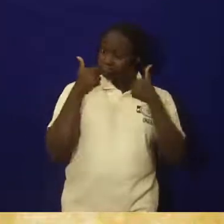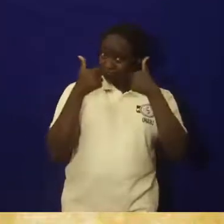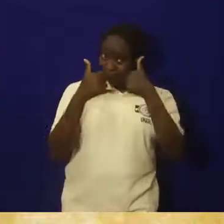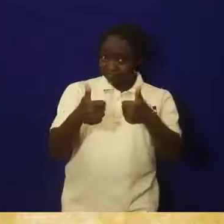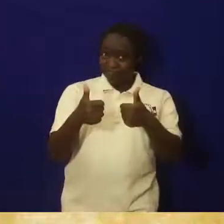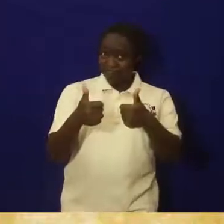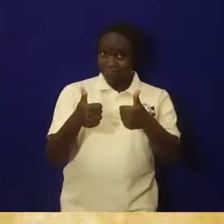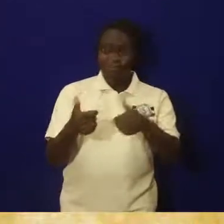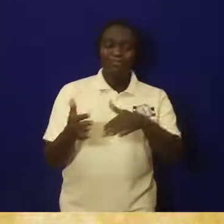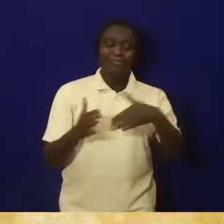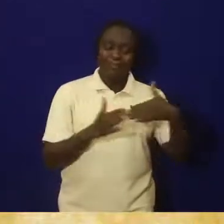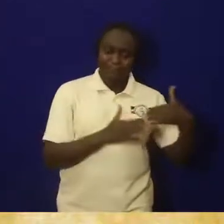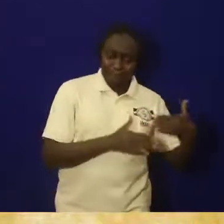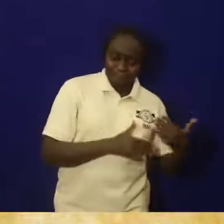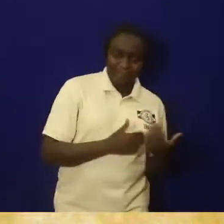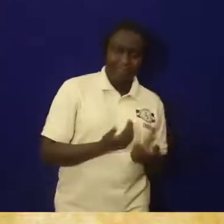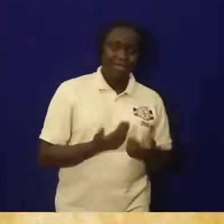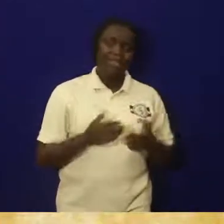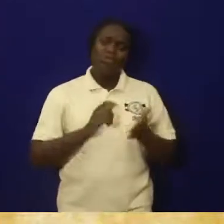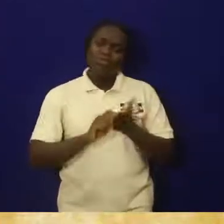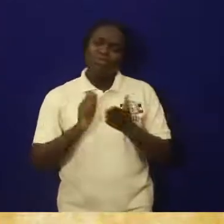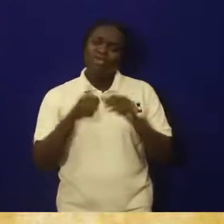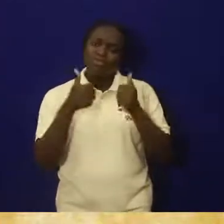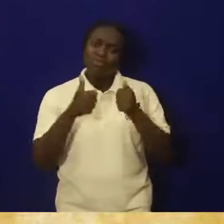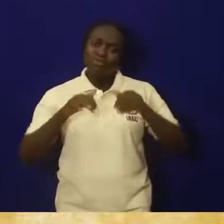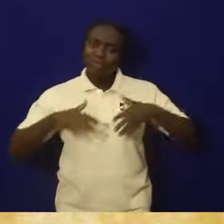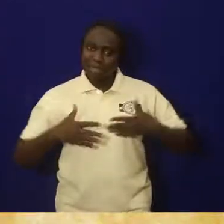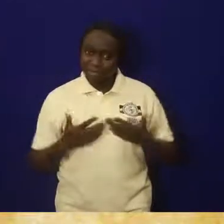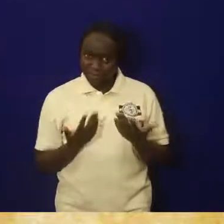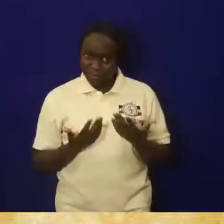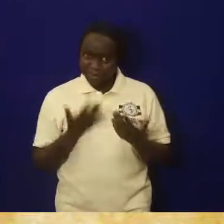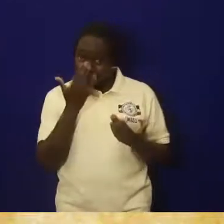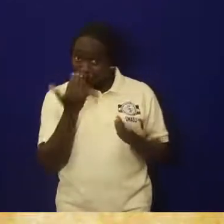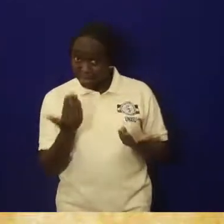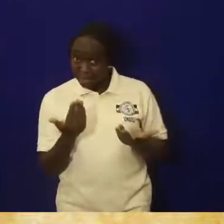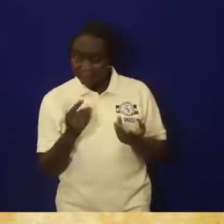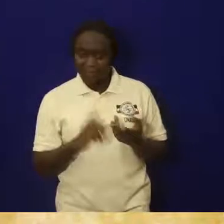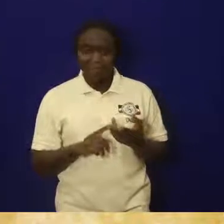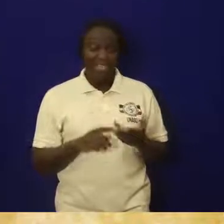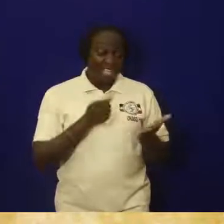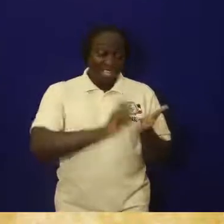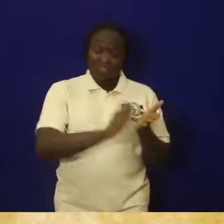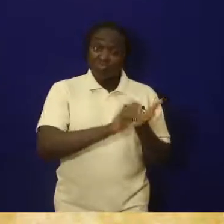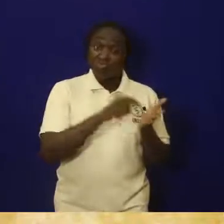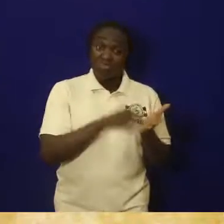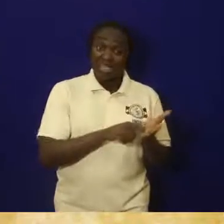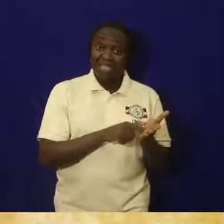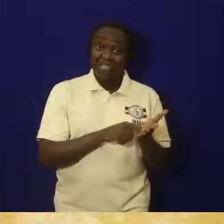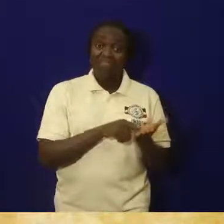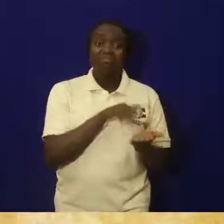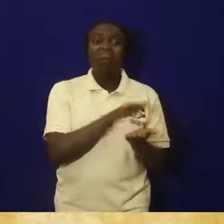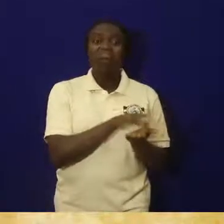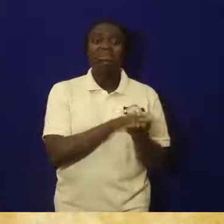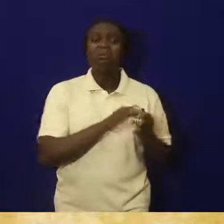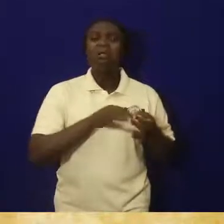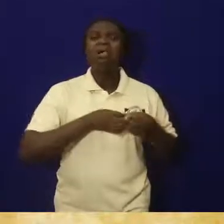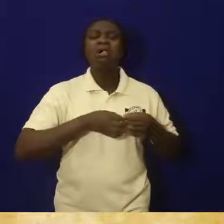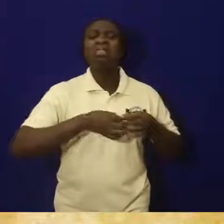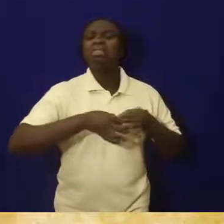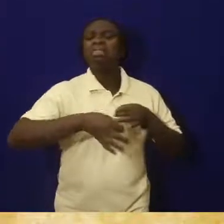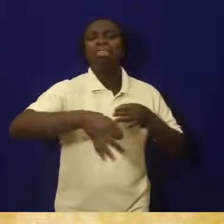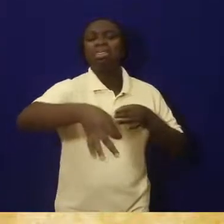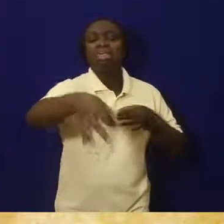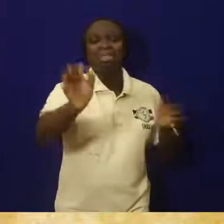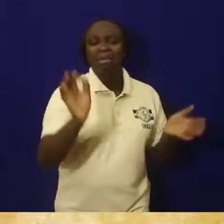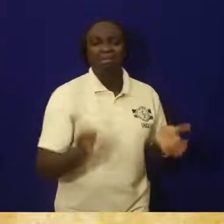And another advantage is that written information lasts for a long period of time, but you